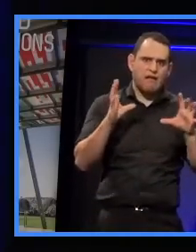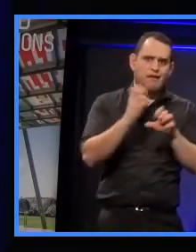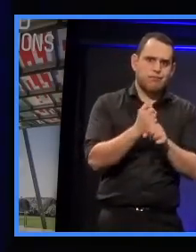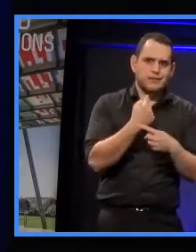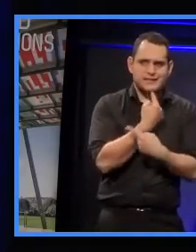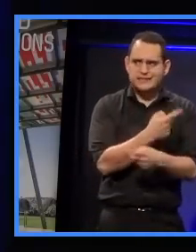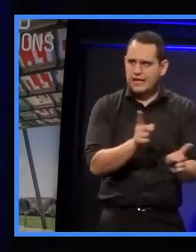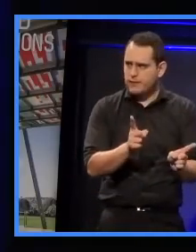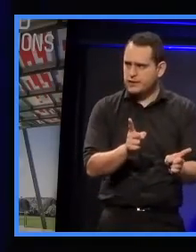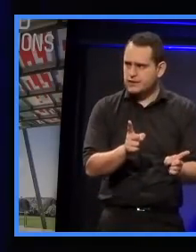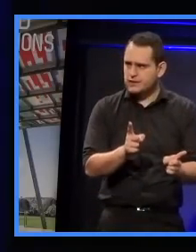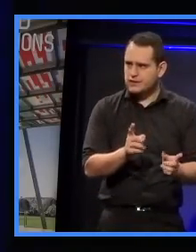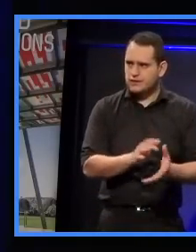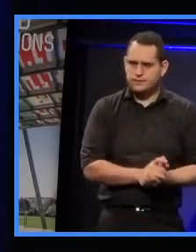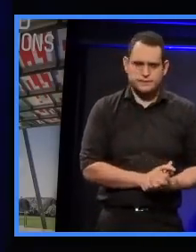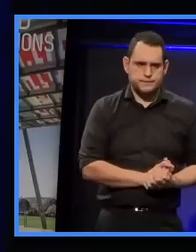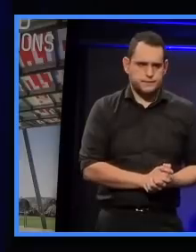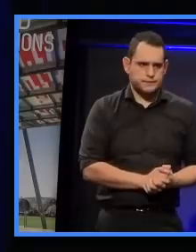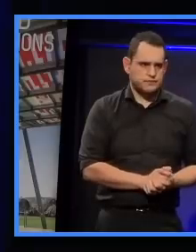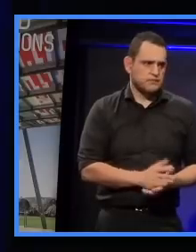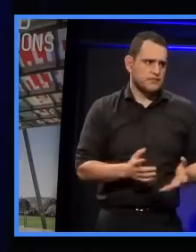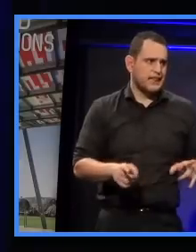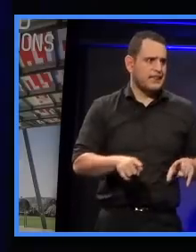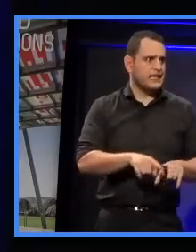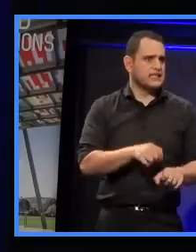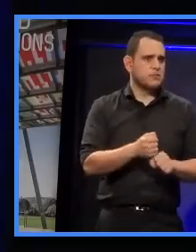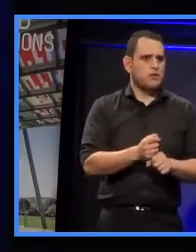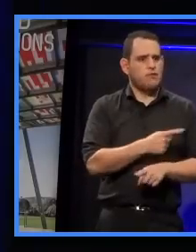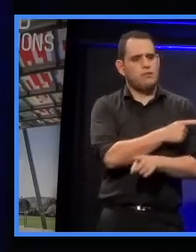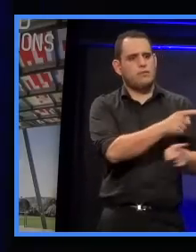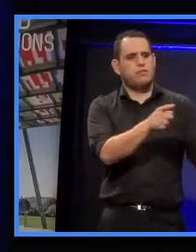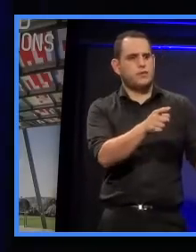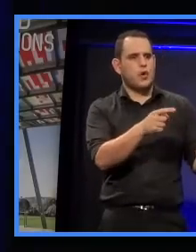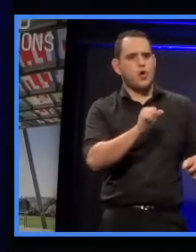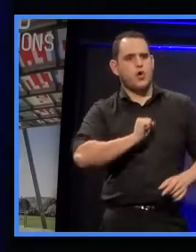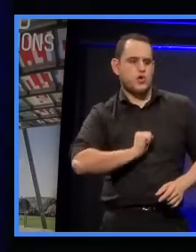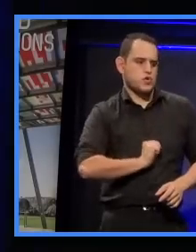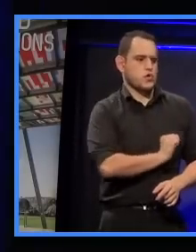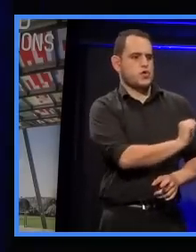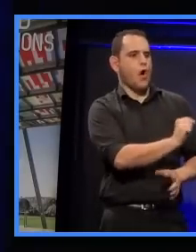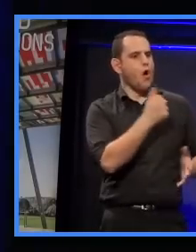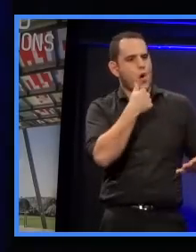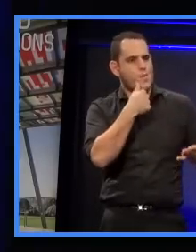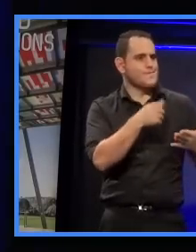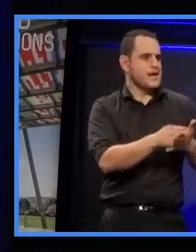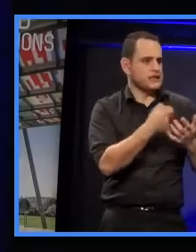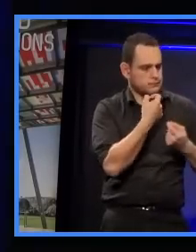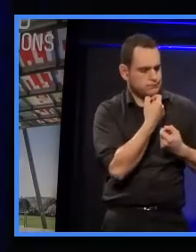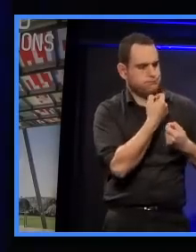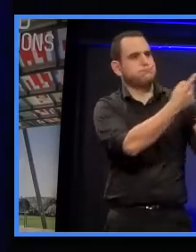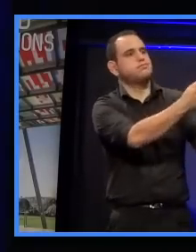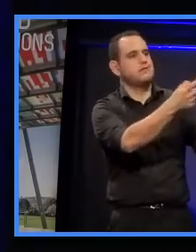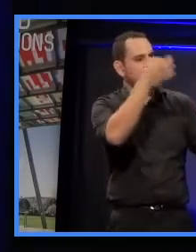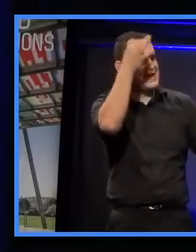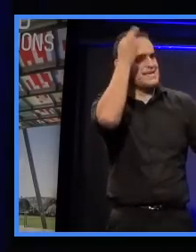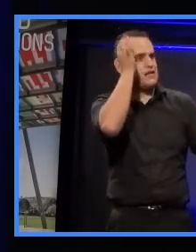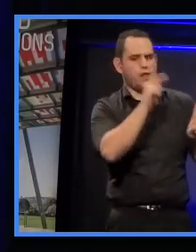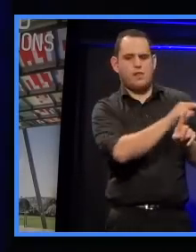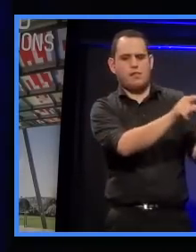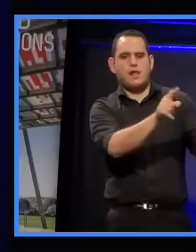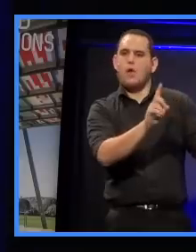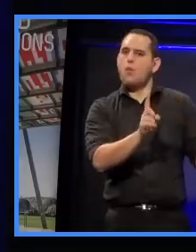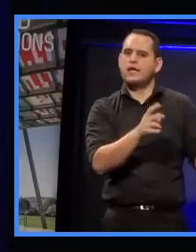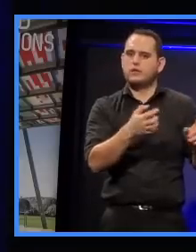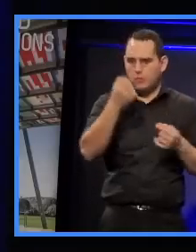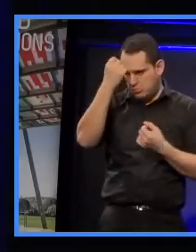statement of any sort? I mean, what are the messages for the council? We're the client for so many things. What about a message to